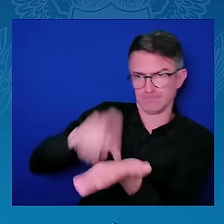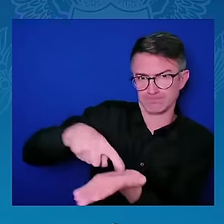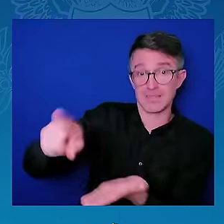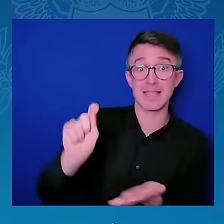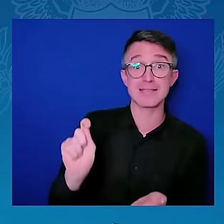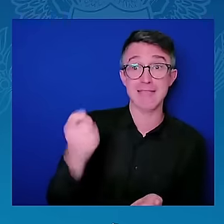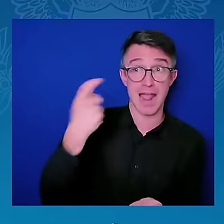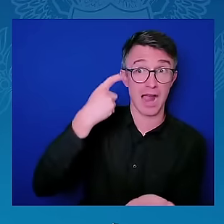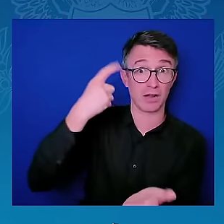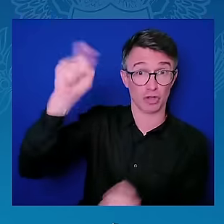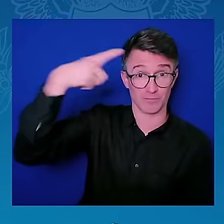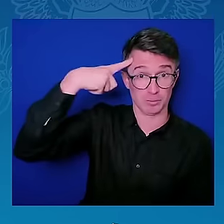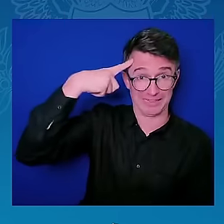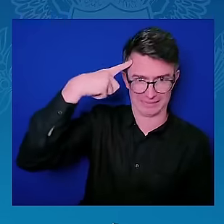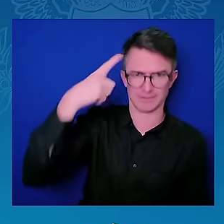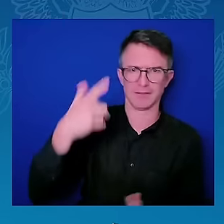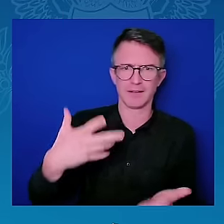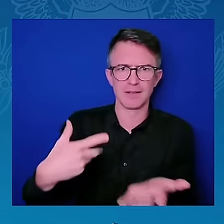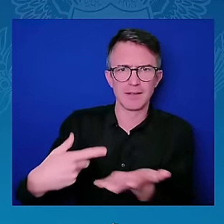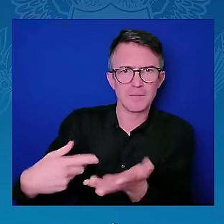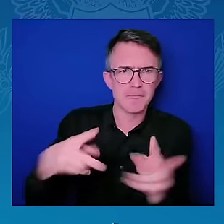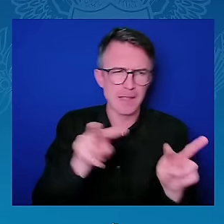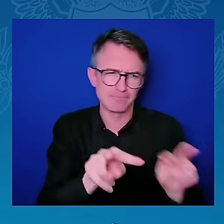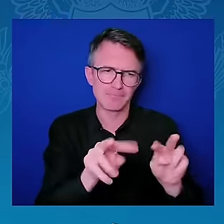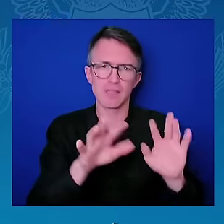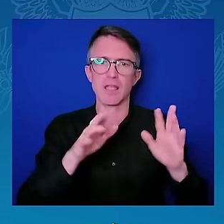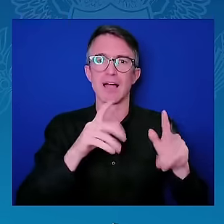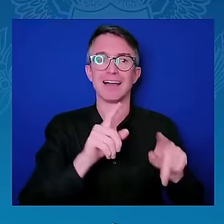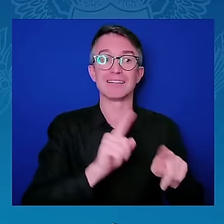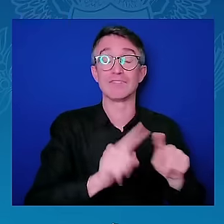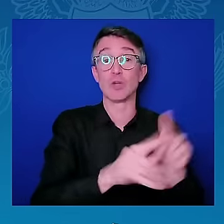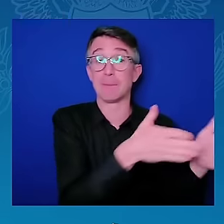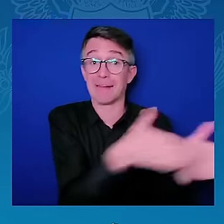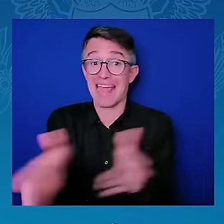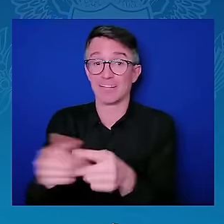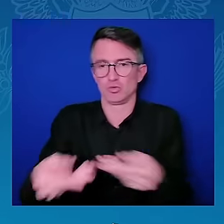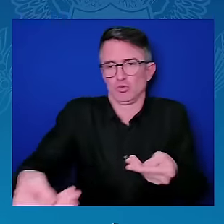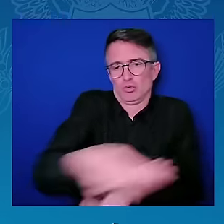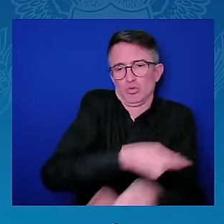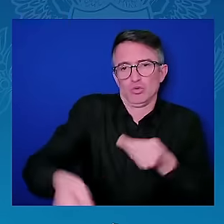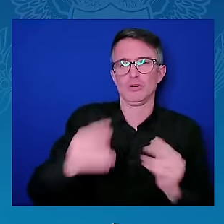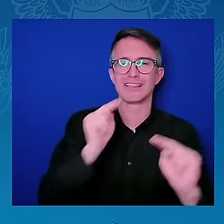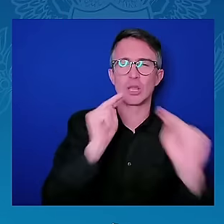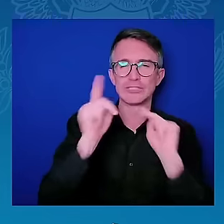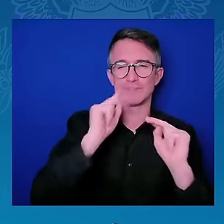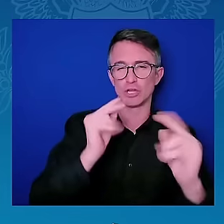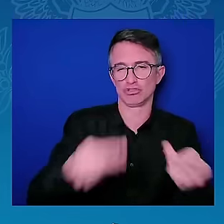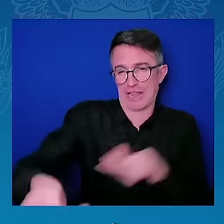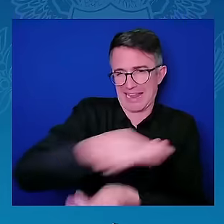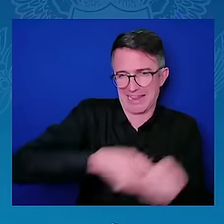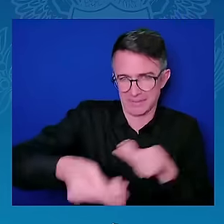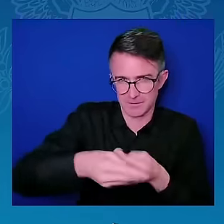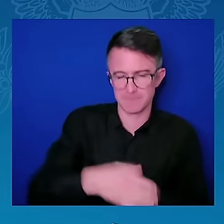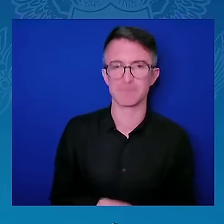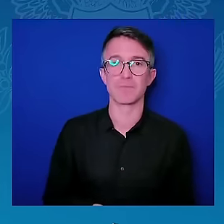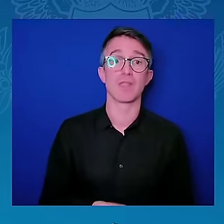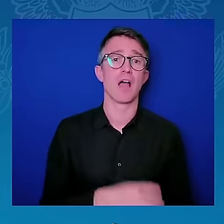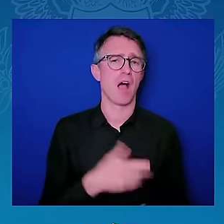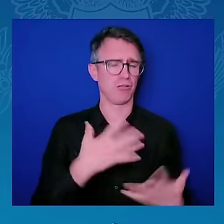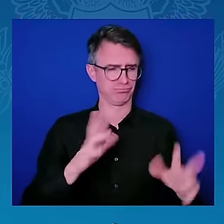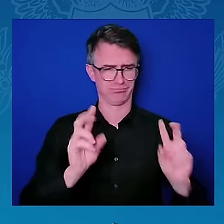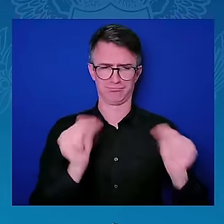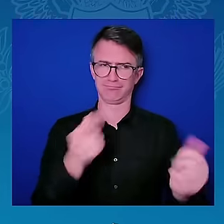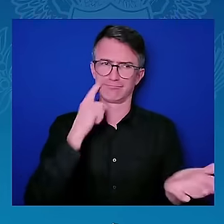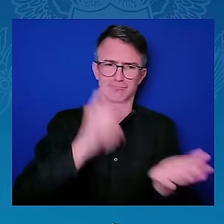support the ambition of a robust trade and investment agreement. As we heard just moments ago from President Ruto,